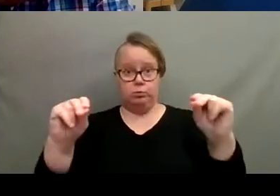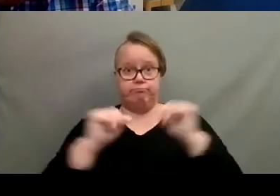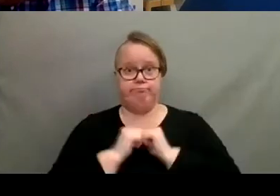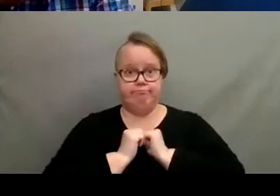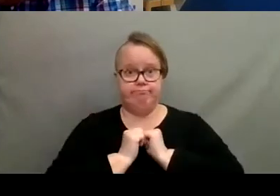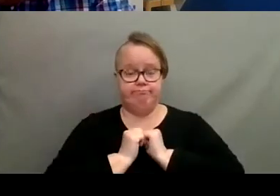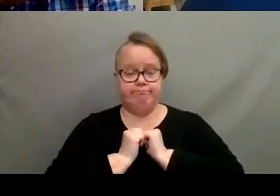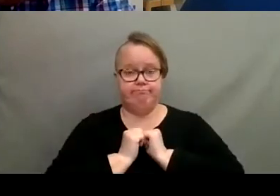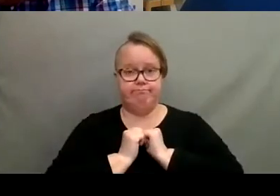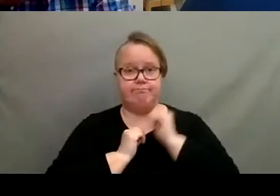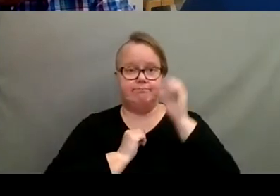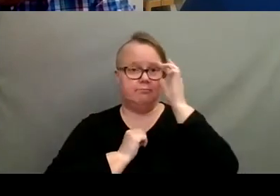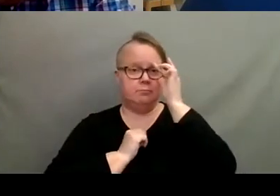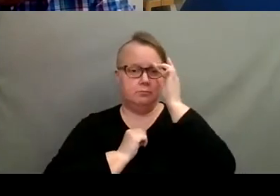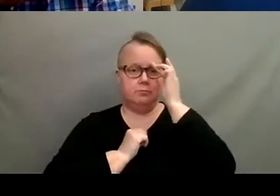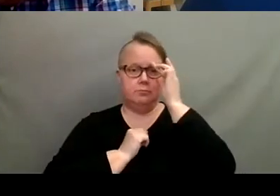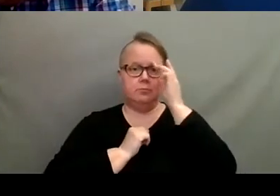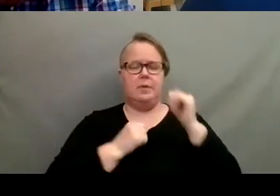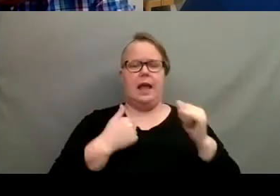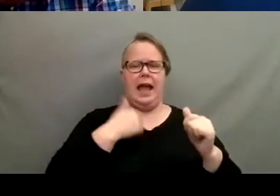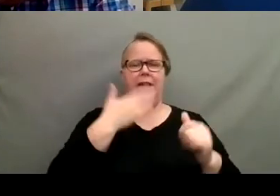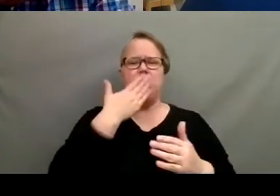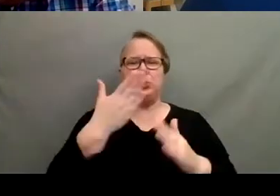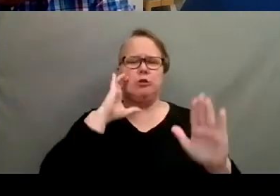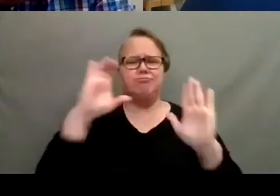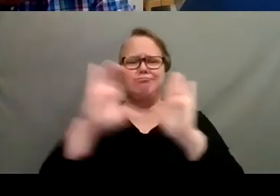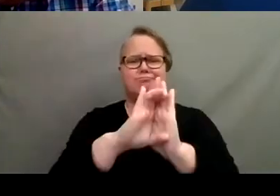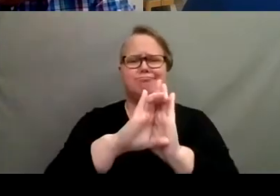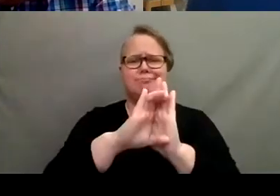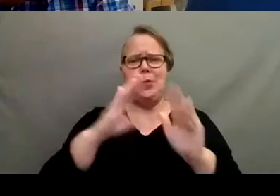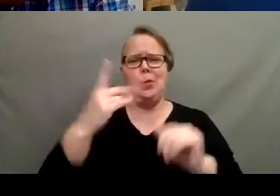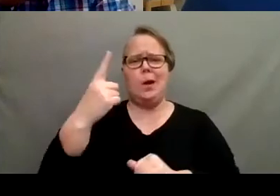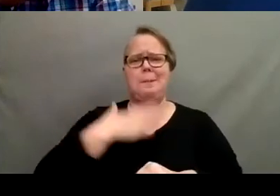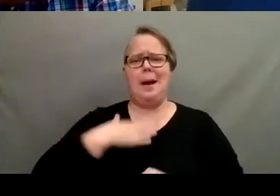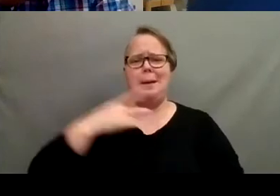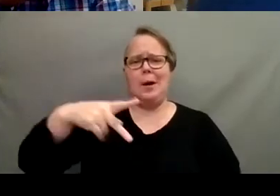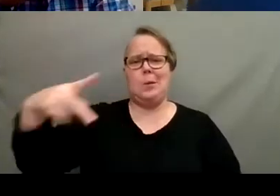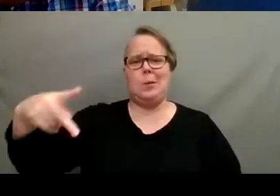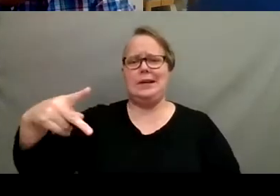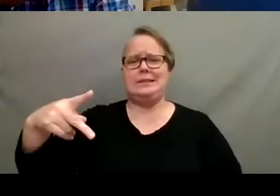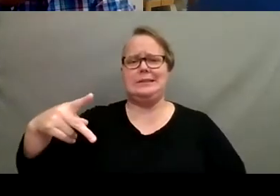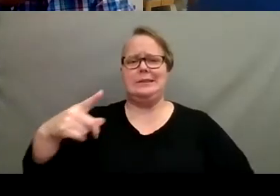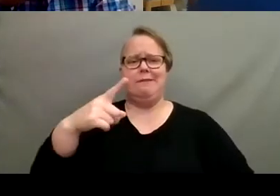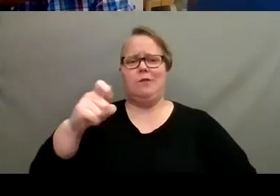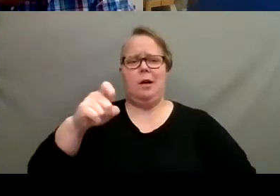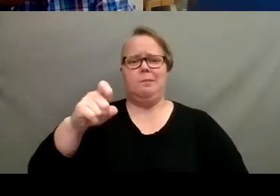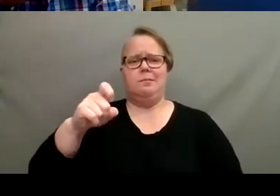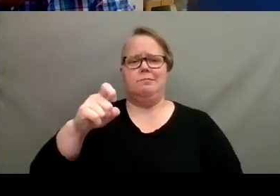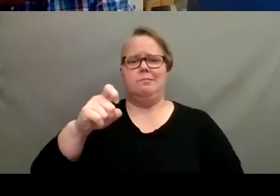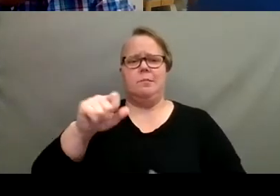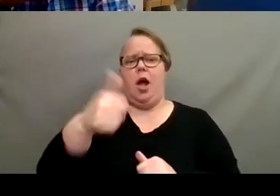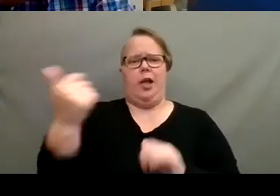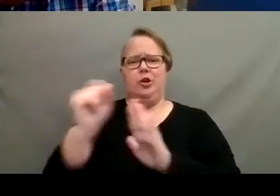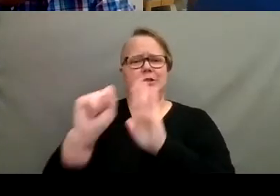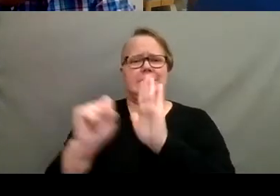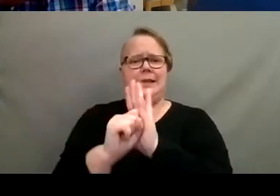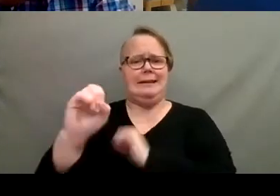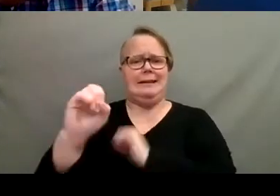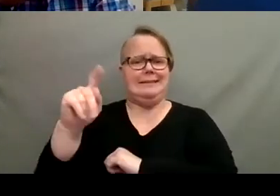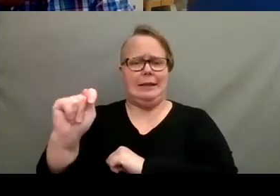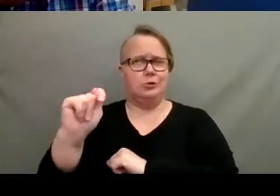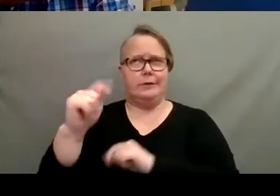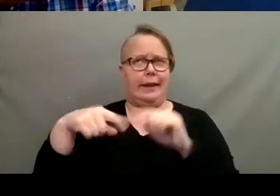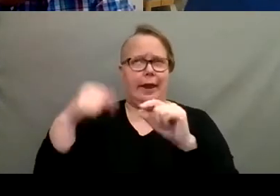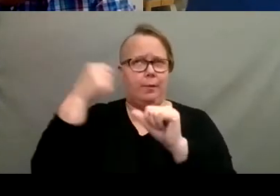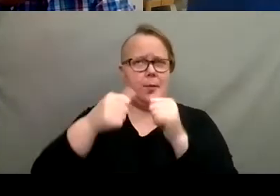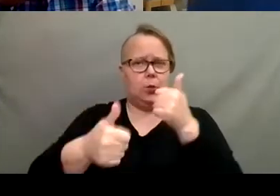Um, there's a, I have a good graphic in one of my PowerPoints, um, from some other state extension. I can't remember which one, but